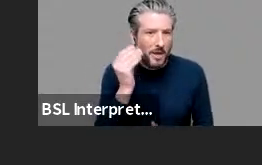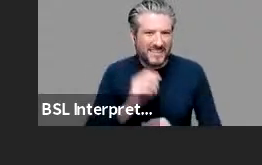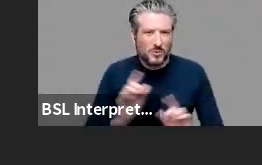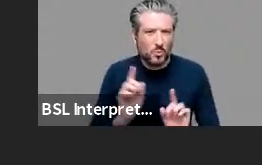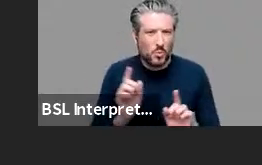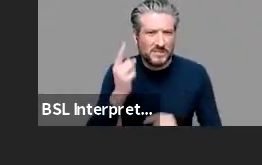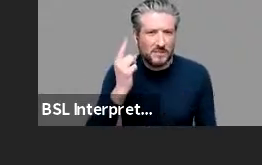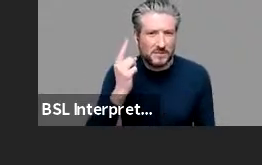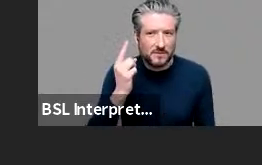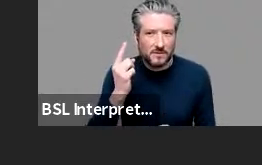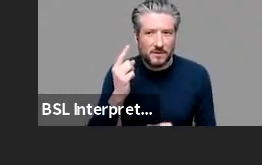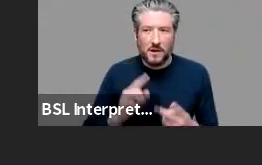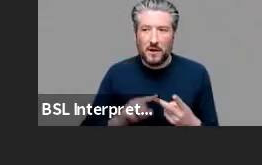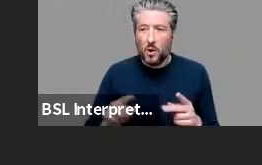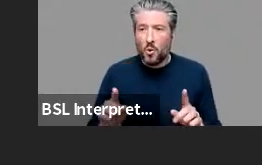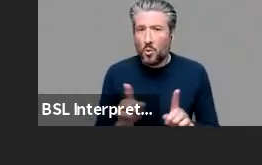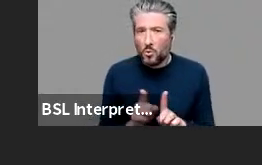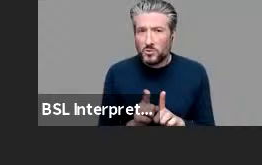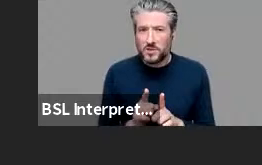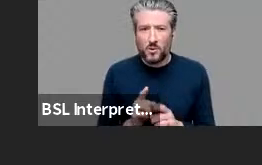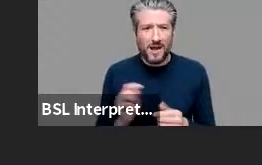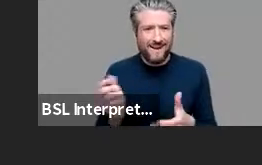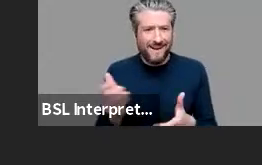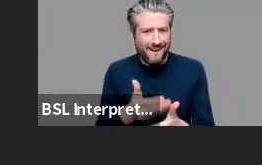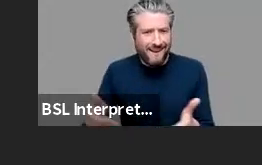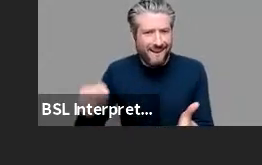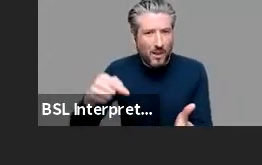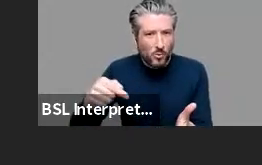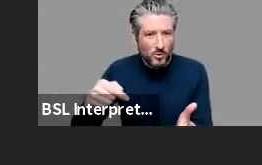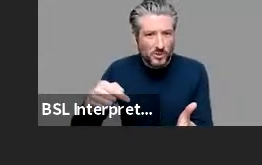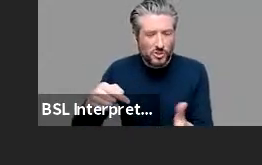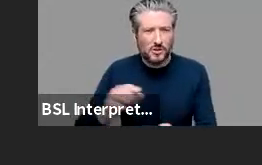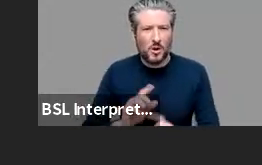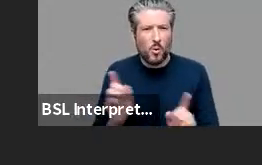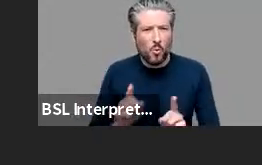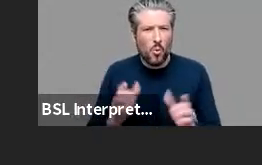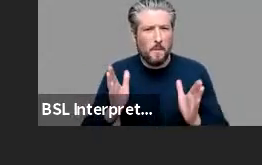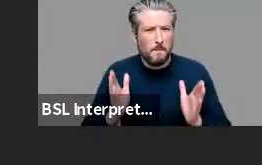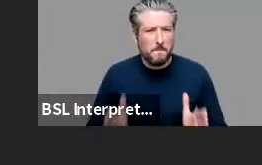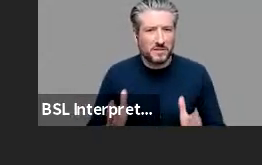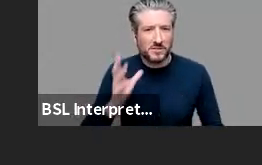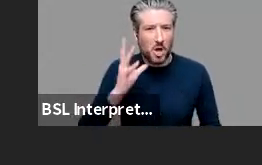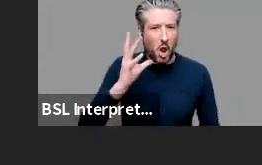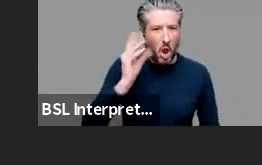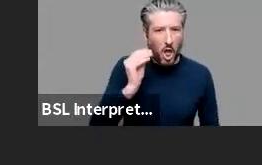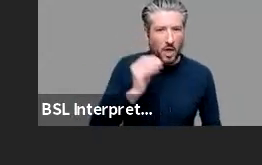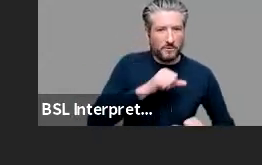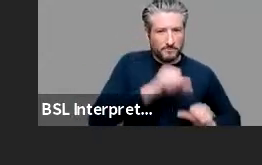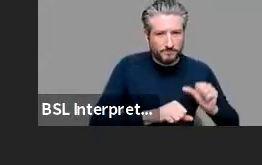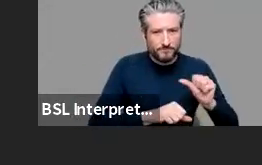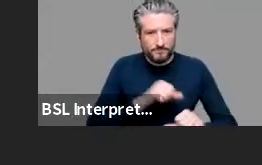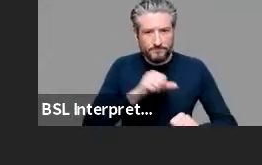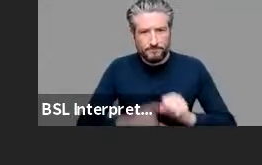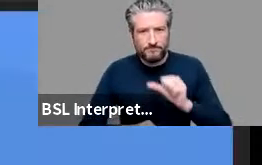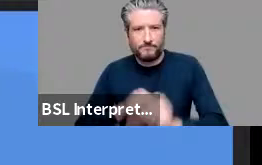language determine what exactly needs to be learned to learn a language because we're not just rats in a maze